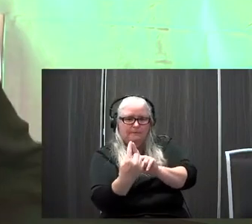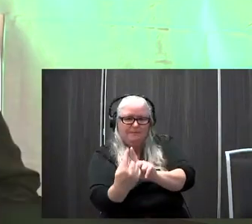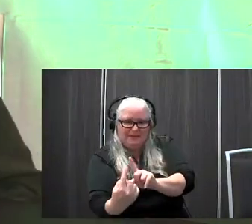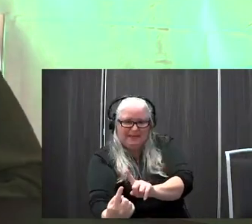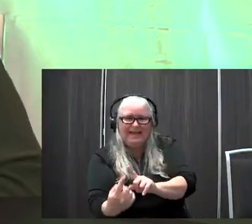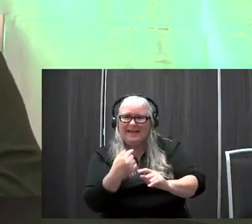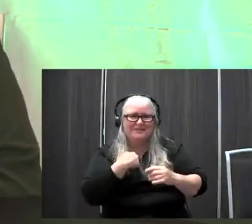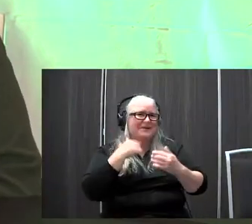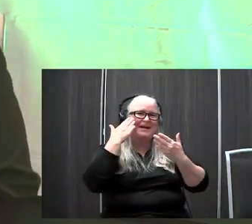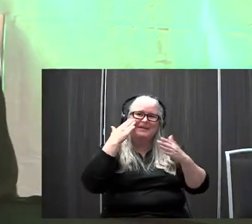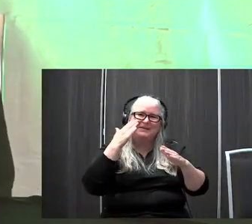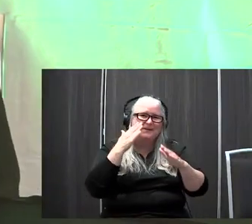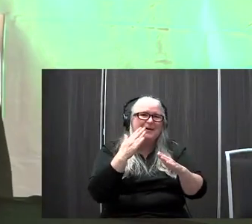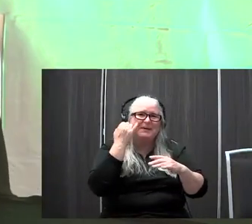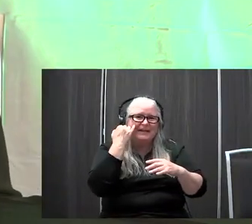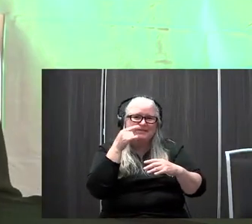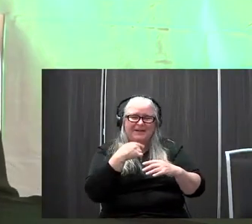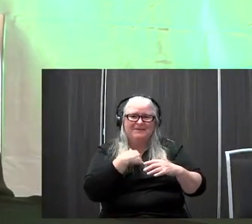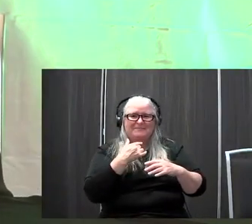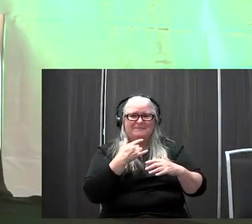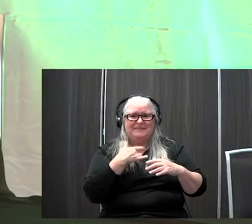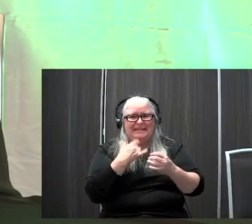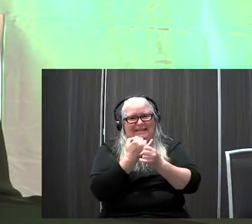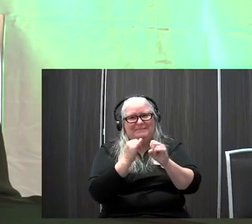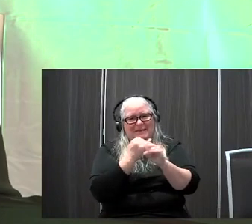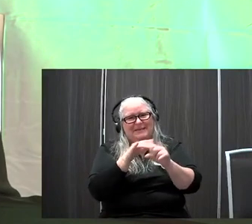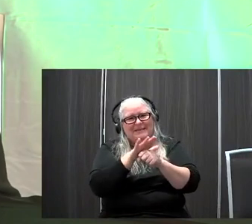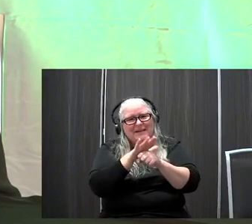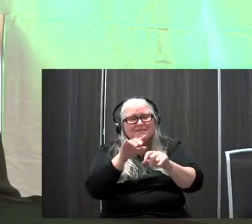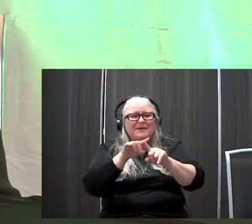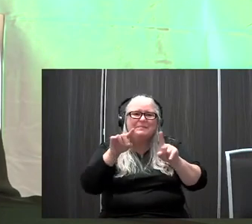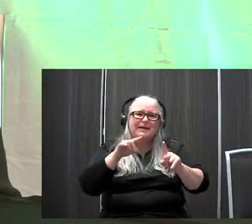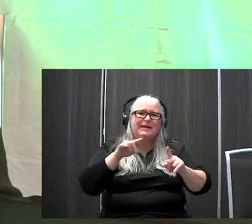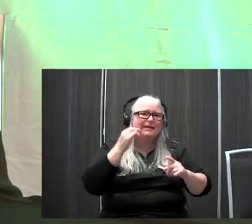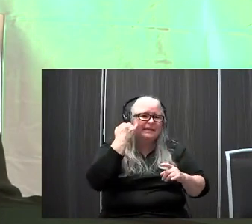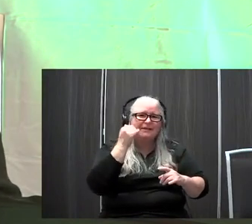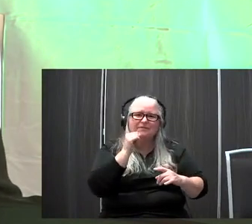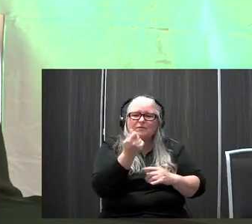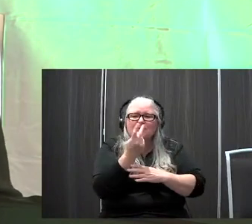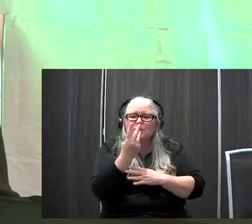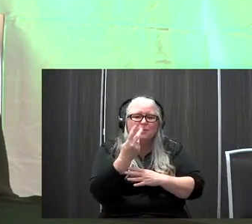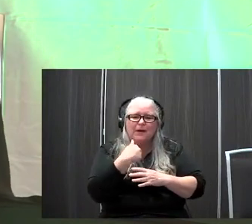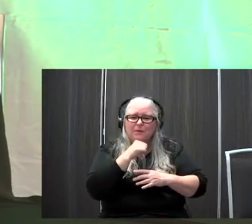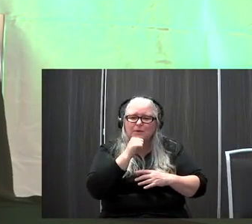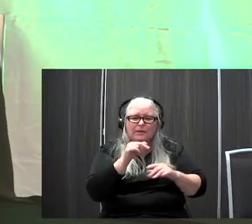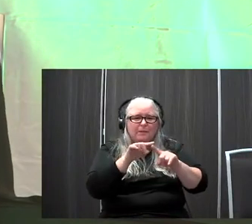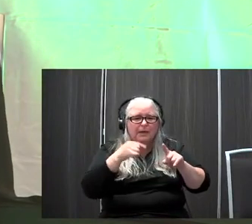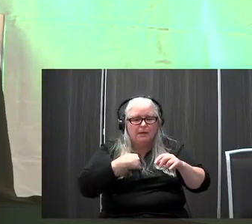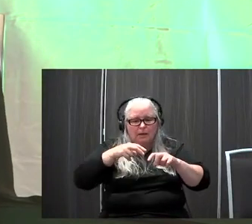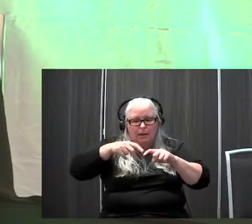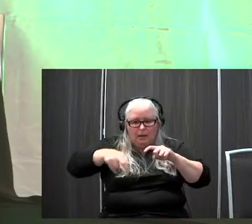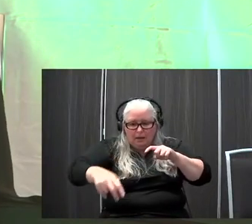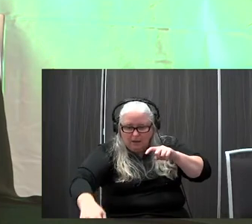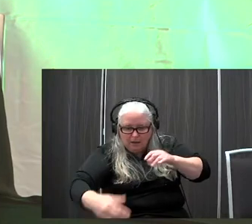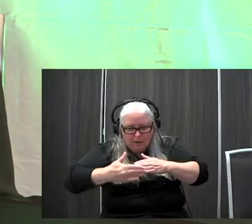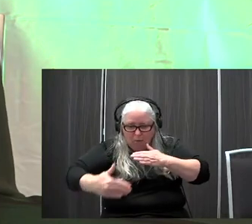himself that is. Um, but if it's a couple of stairs, then I would probably not do that. Like an entire flight of stairs, you know, you've got to